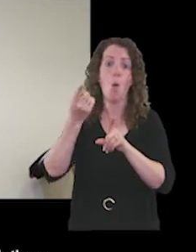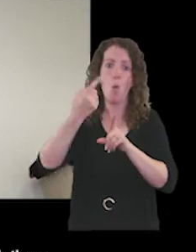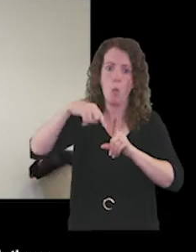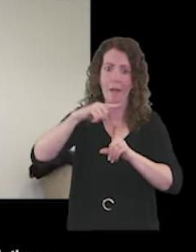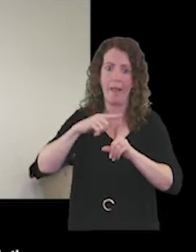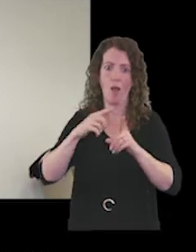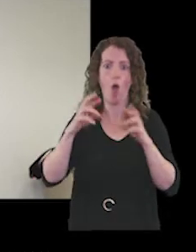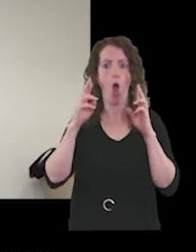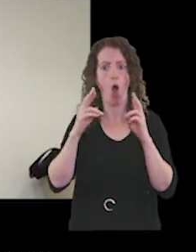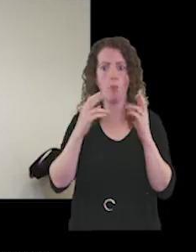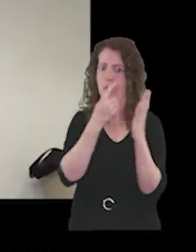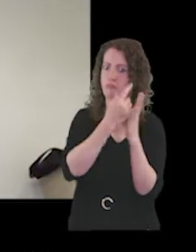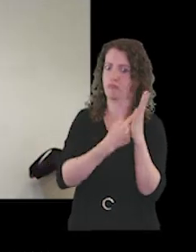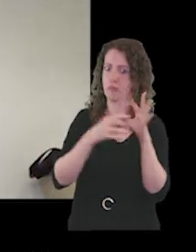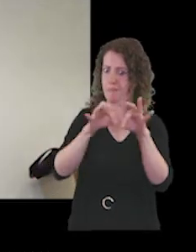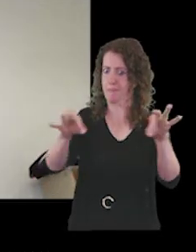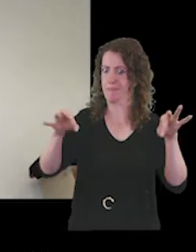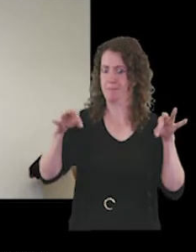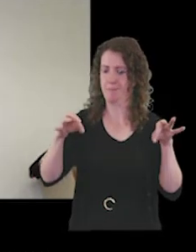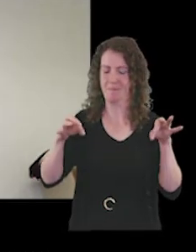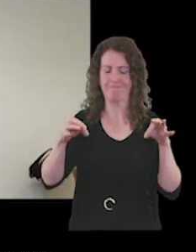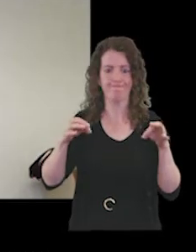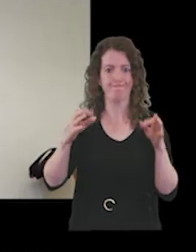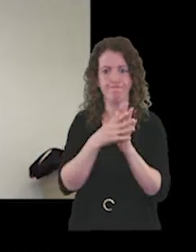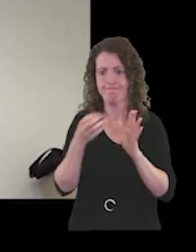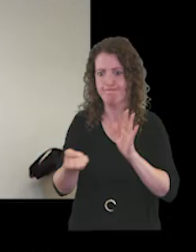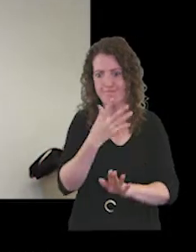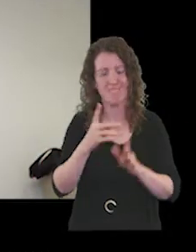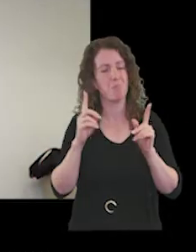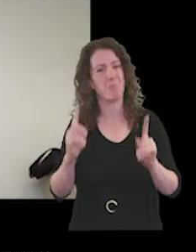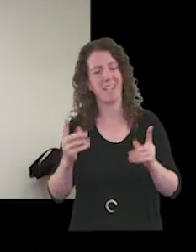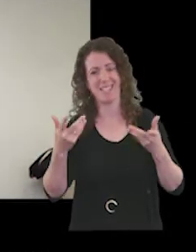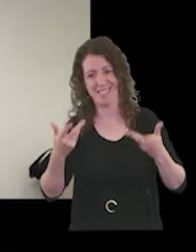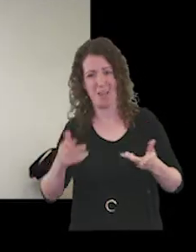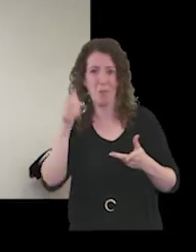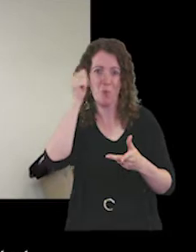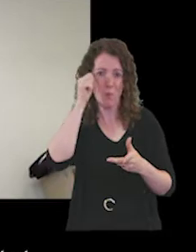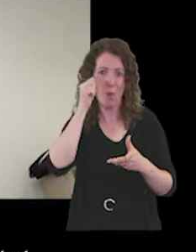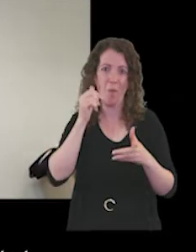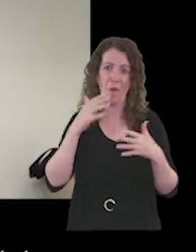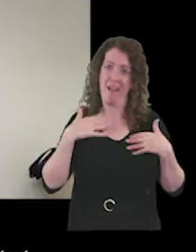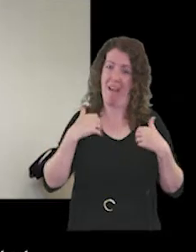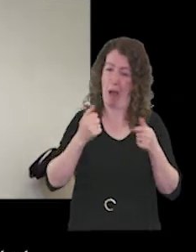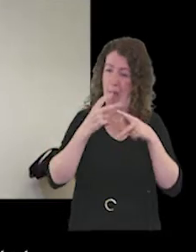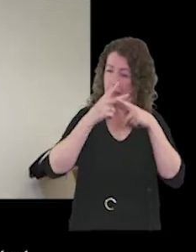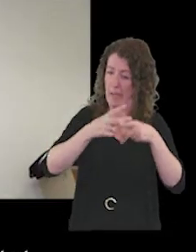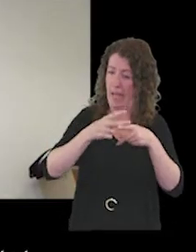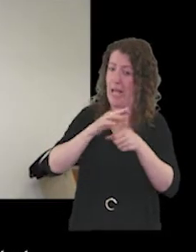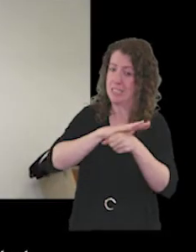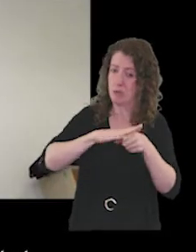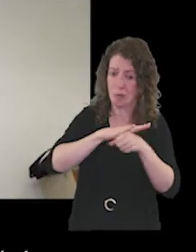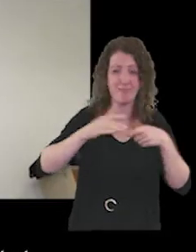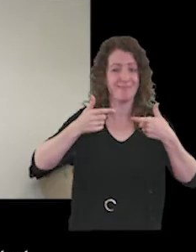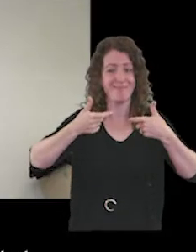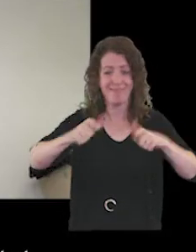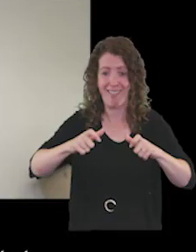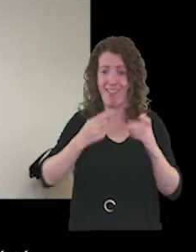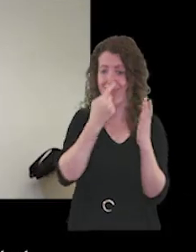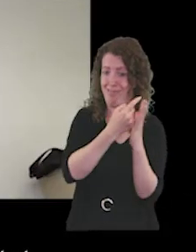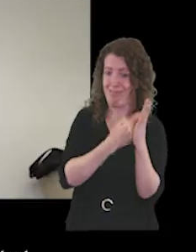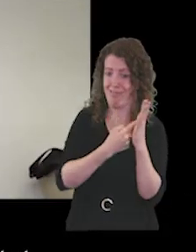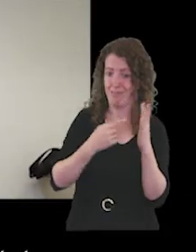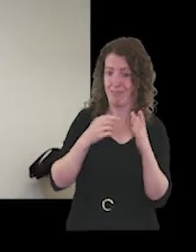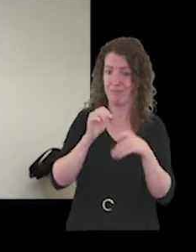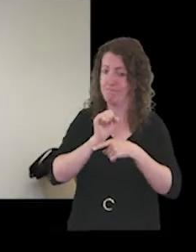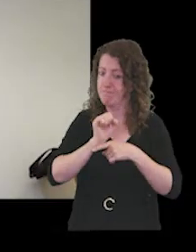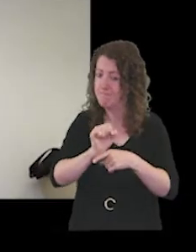apply. But as I'm sure you're all aware, restrictions for health and care settings remain in order to protect our vulnerable